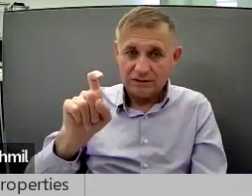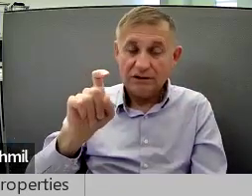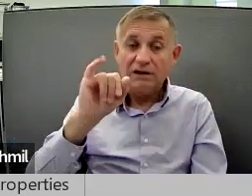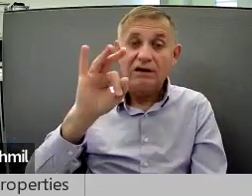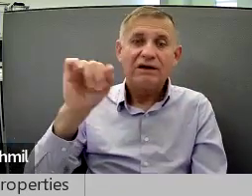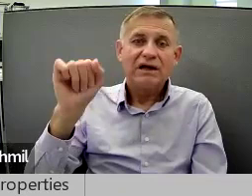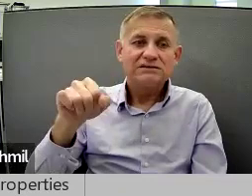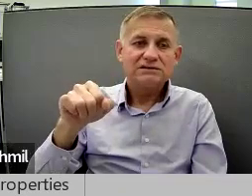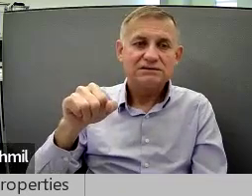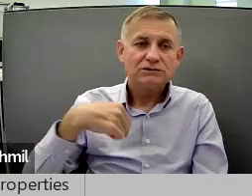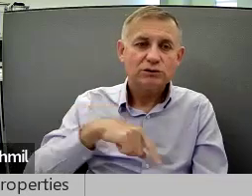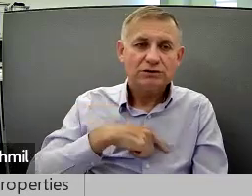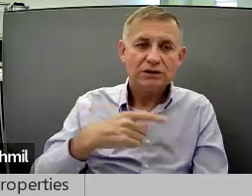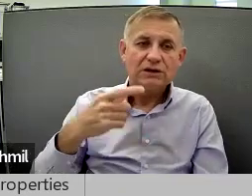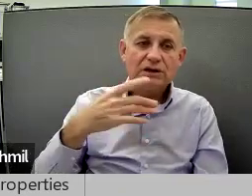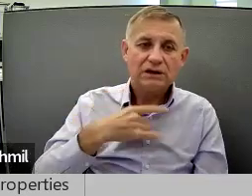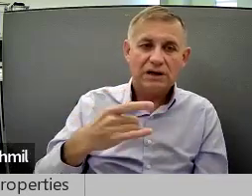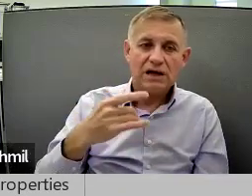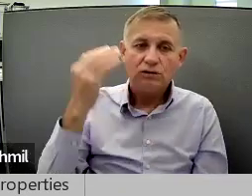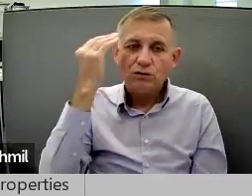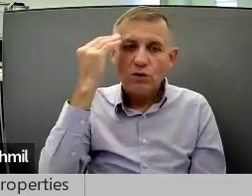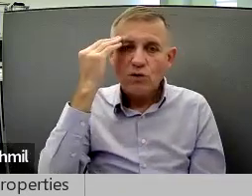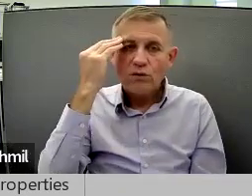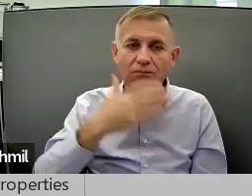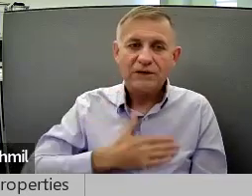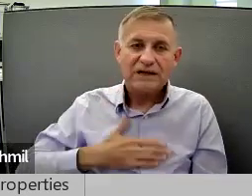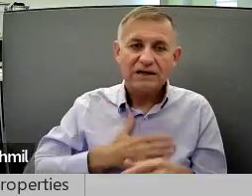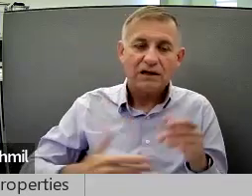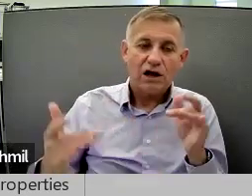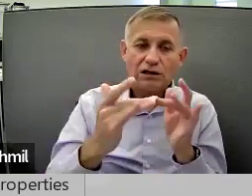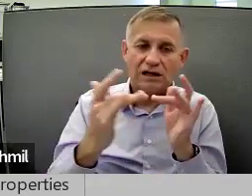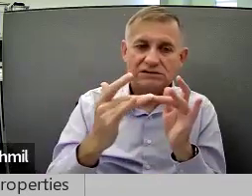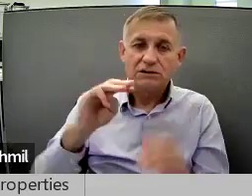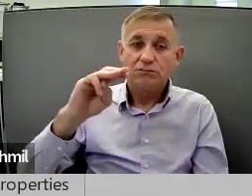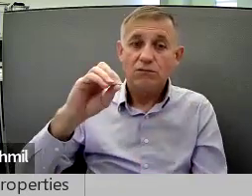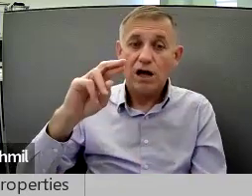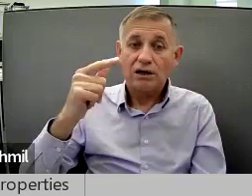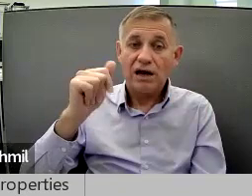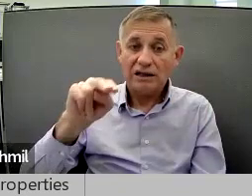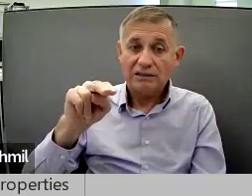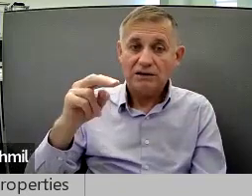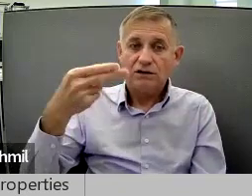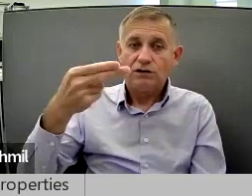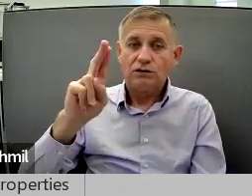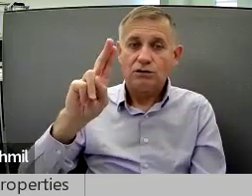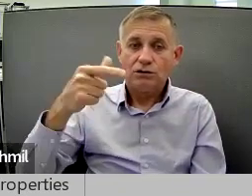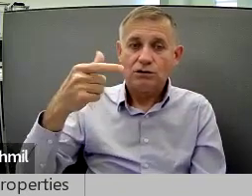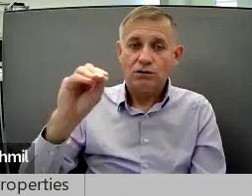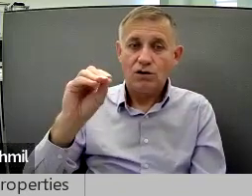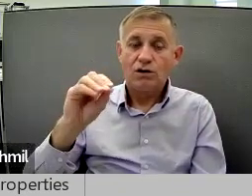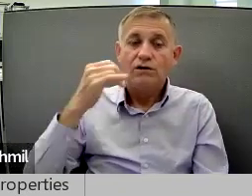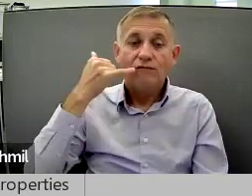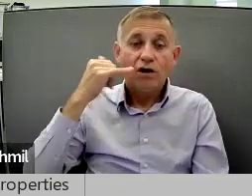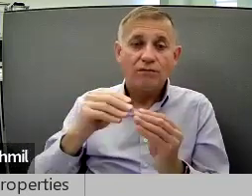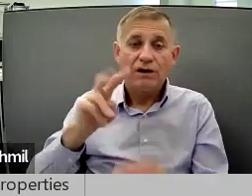If yes, we'd like to know. Please contact Morgan Hugo